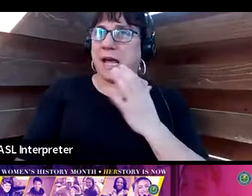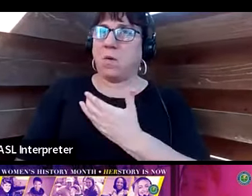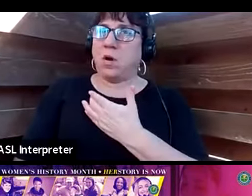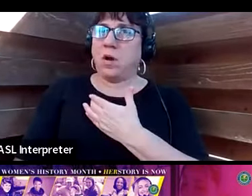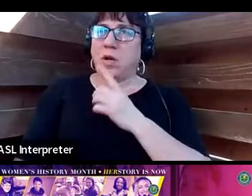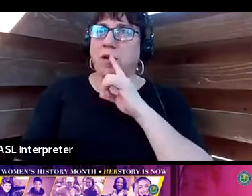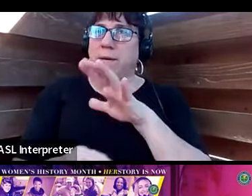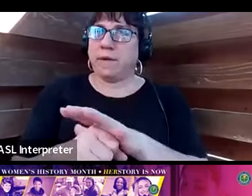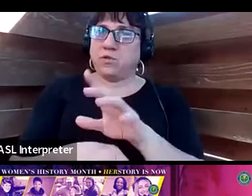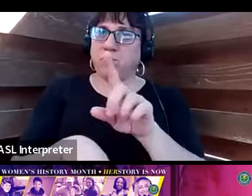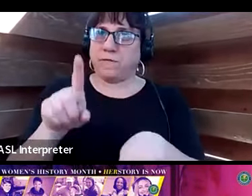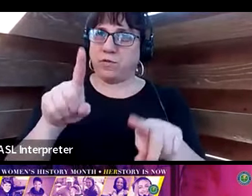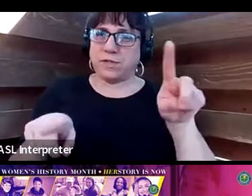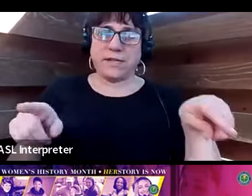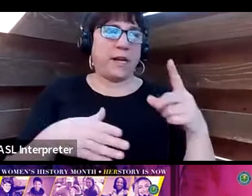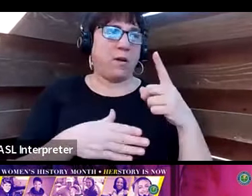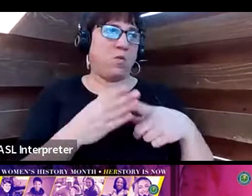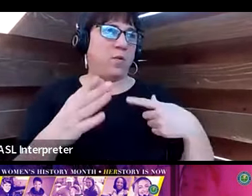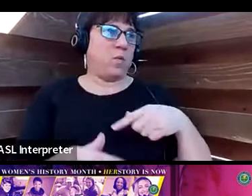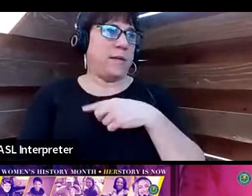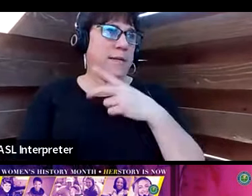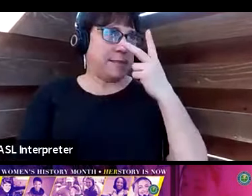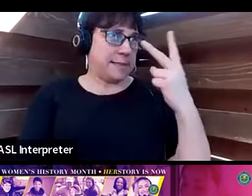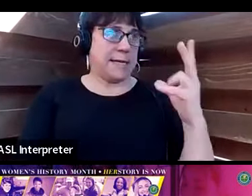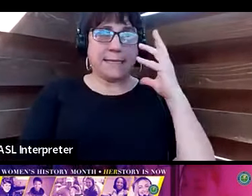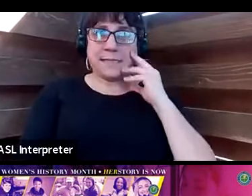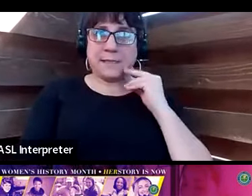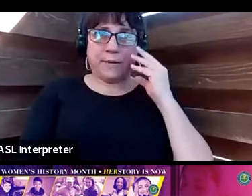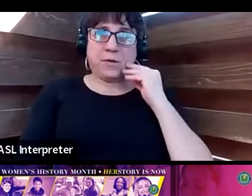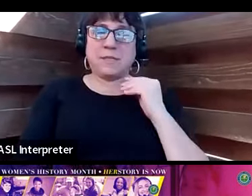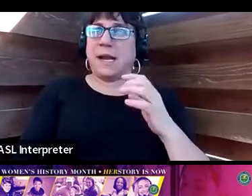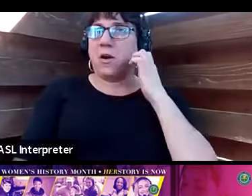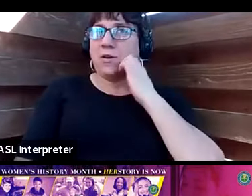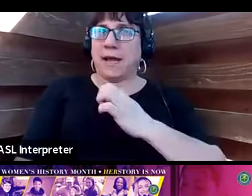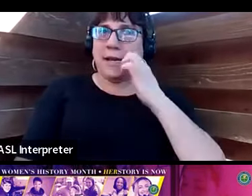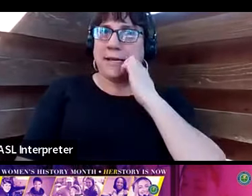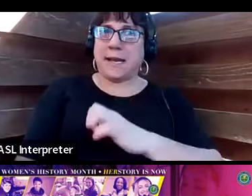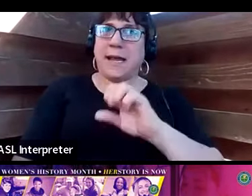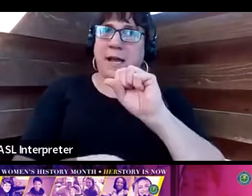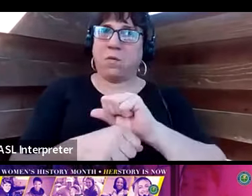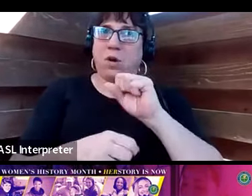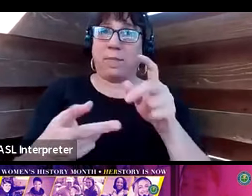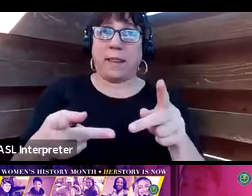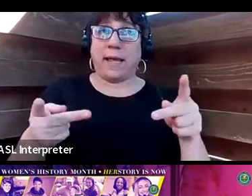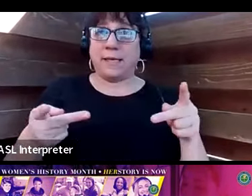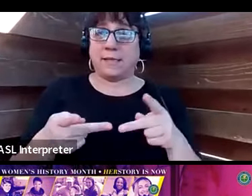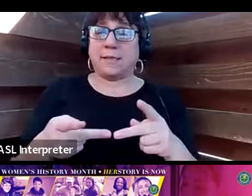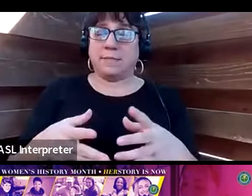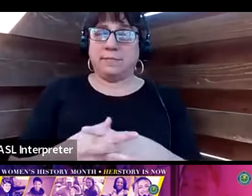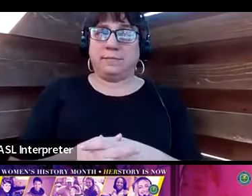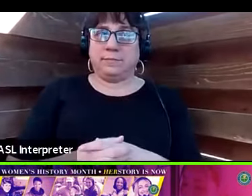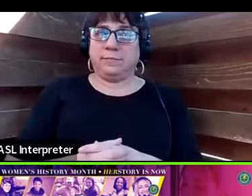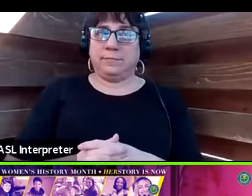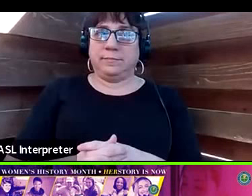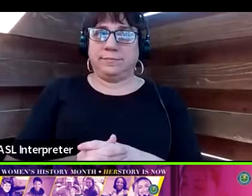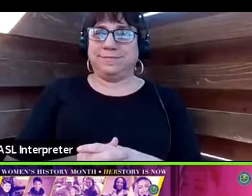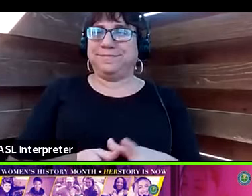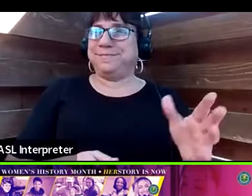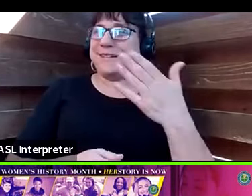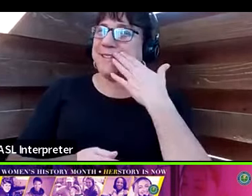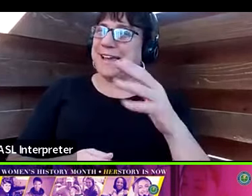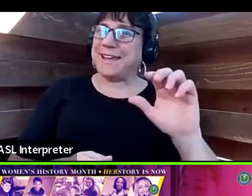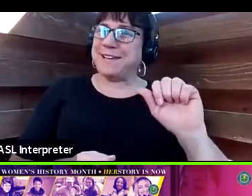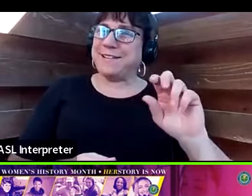to diversity is and what we see and experience in our day-to-day workplace. Thank you,